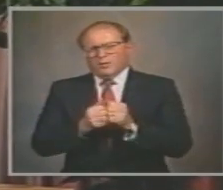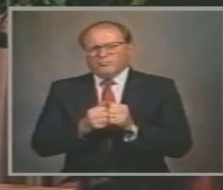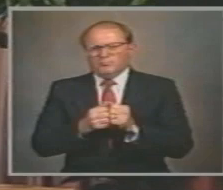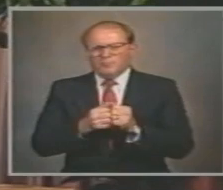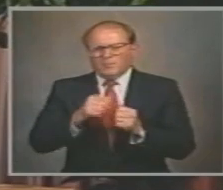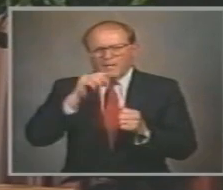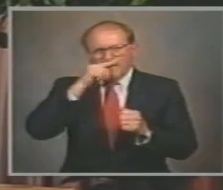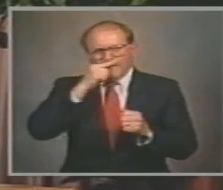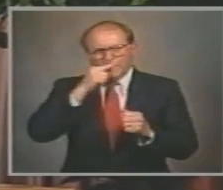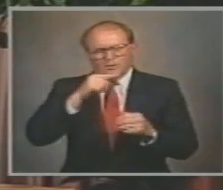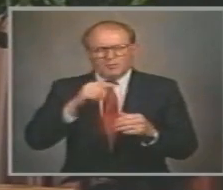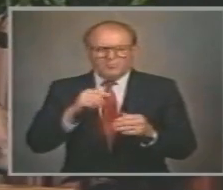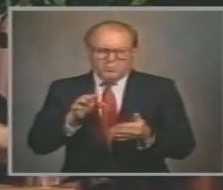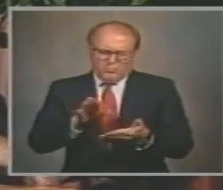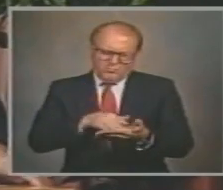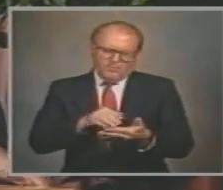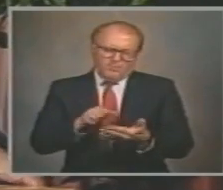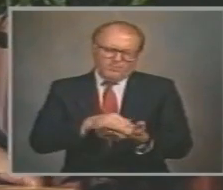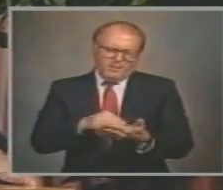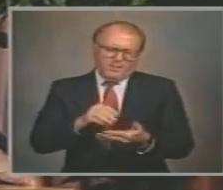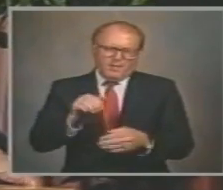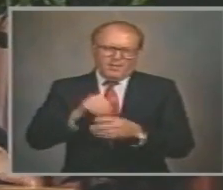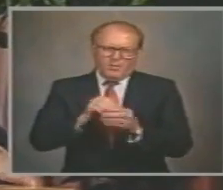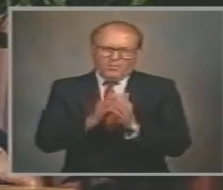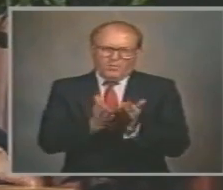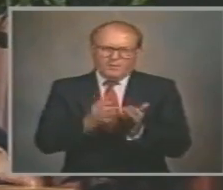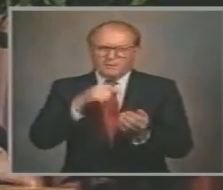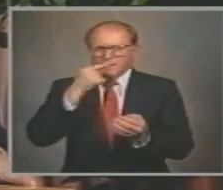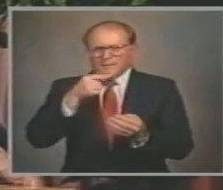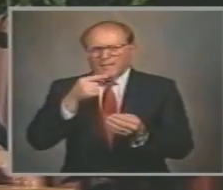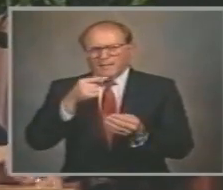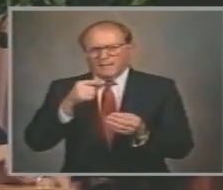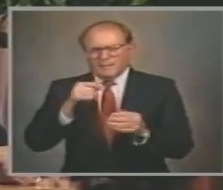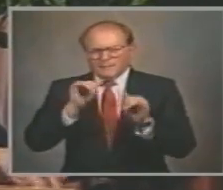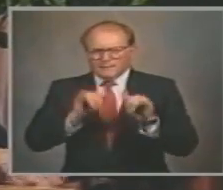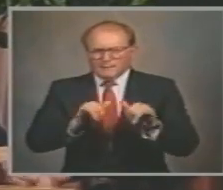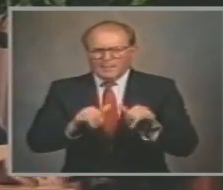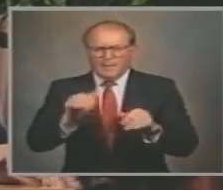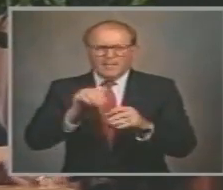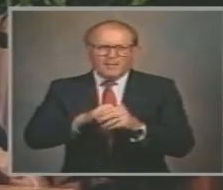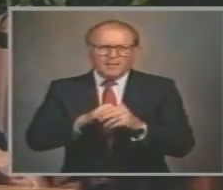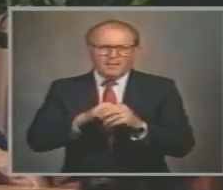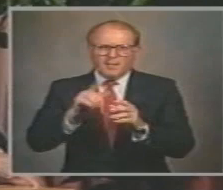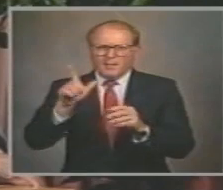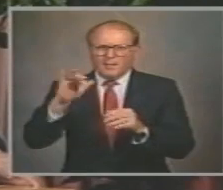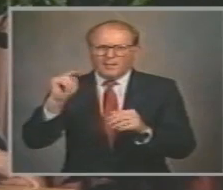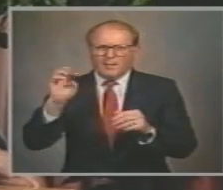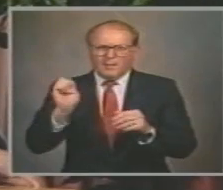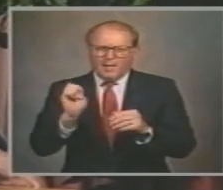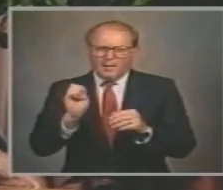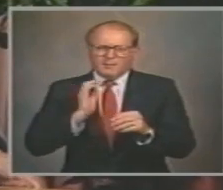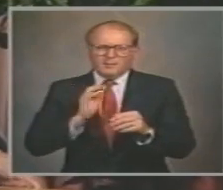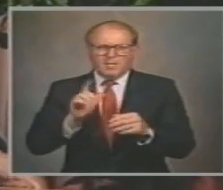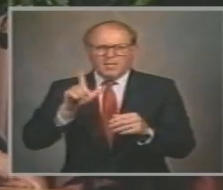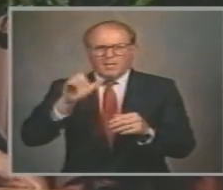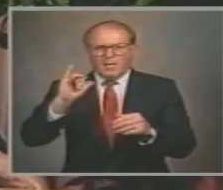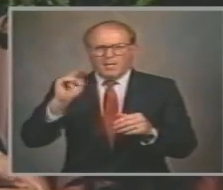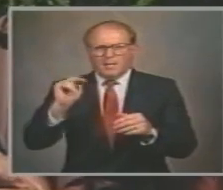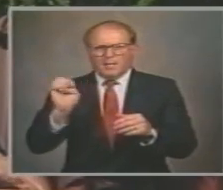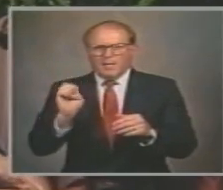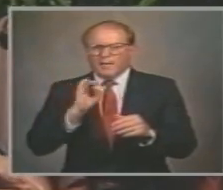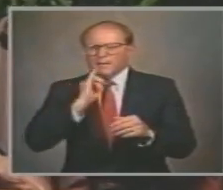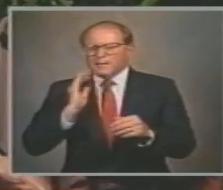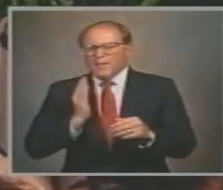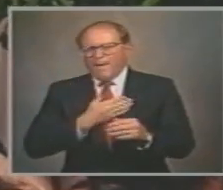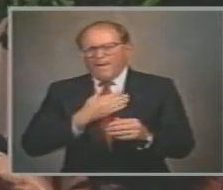Coloring in a color book And a voice saying, Stay in the lines The lines are our friends Stay in the lines And he